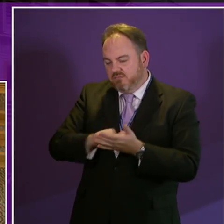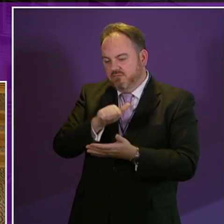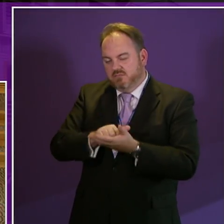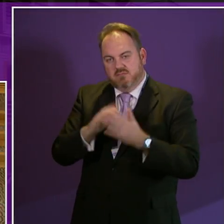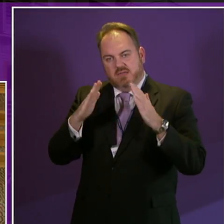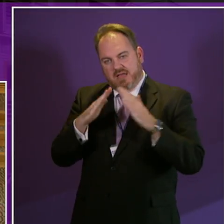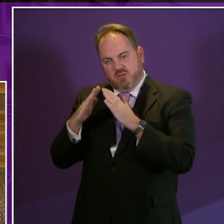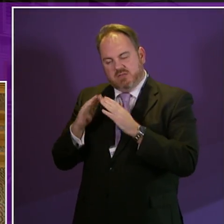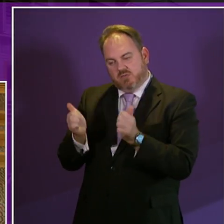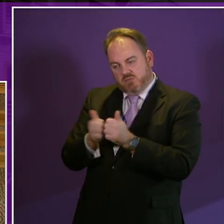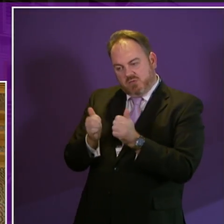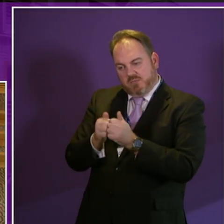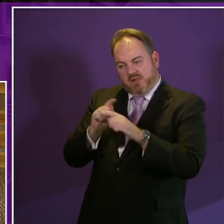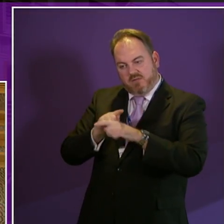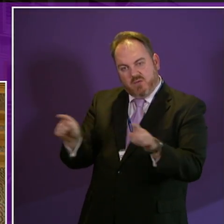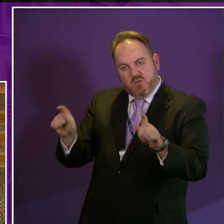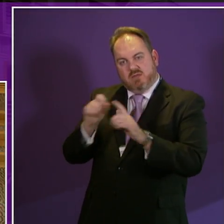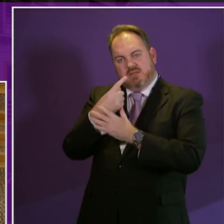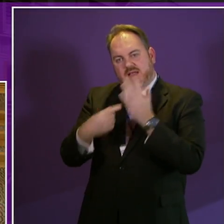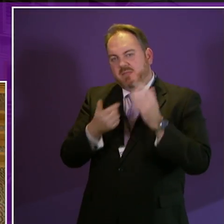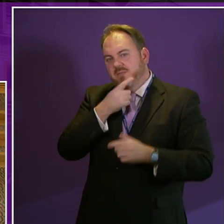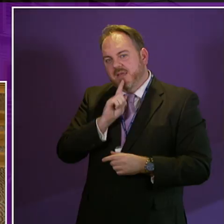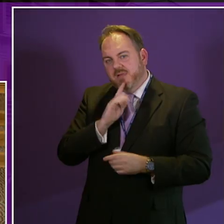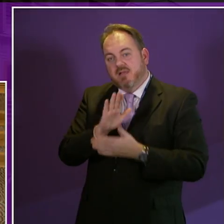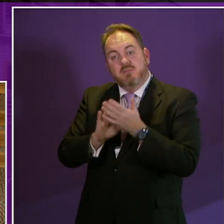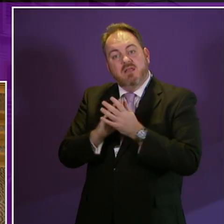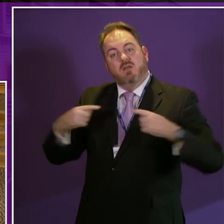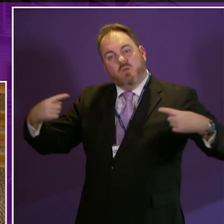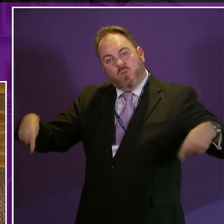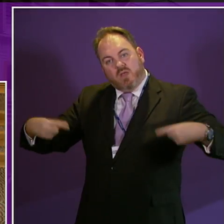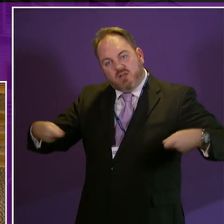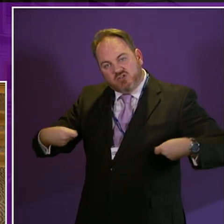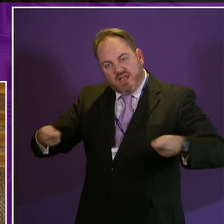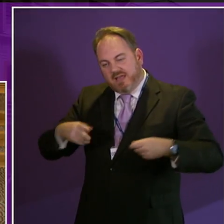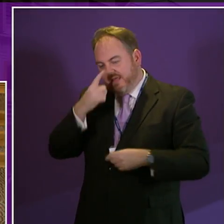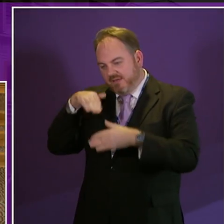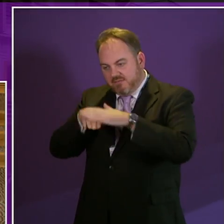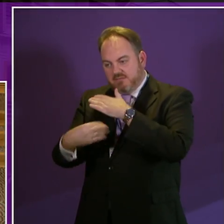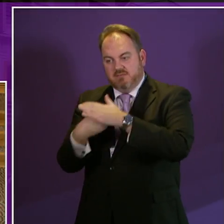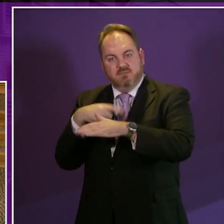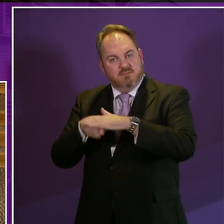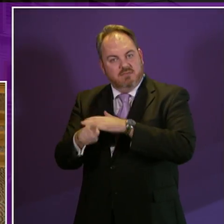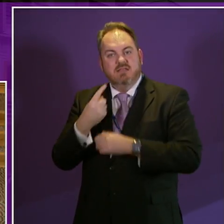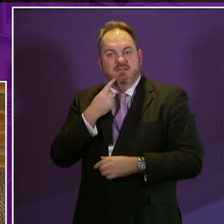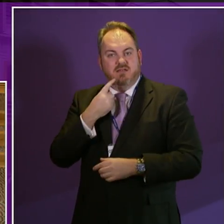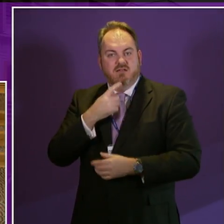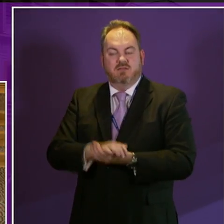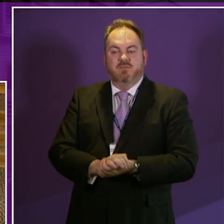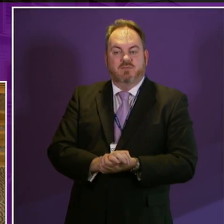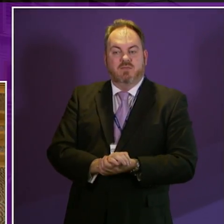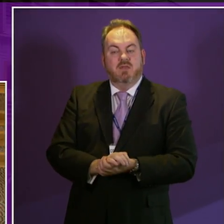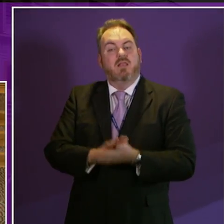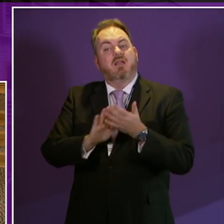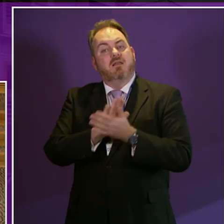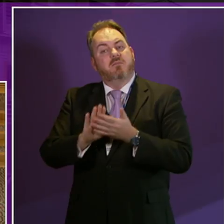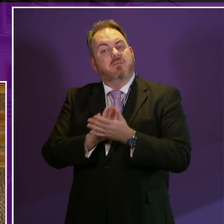local housing strategy for the delivery of wheelchair accessible housing across all tenures. And we will take a